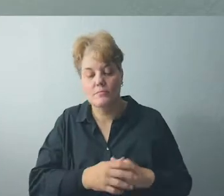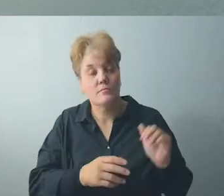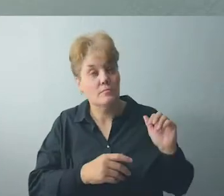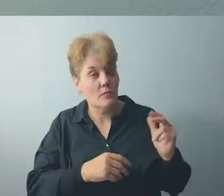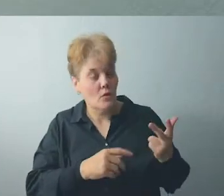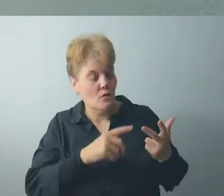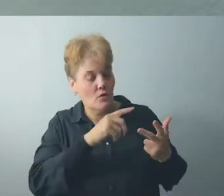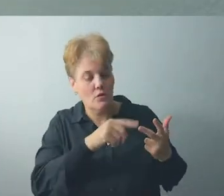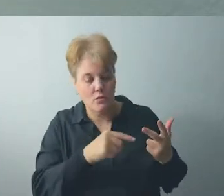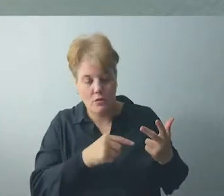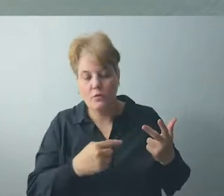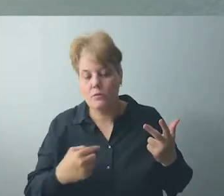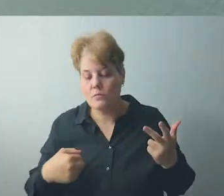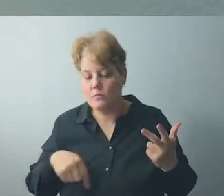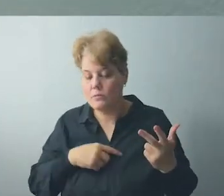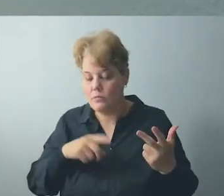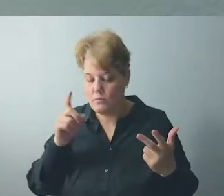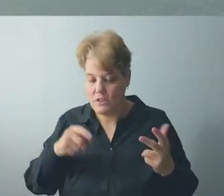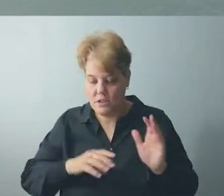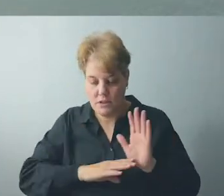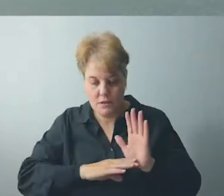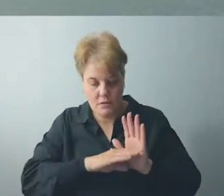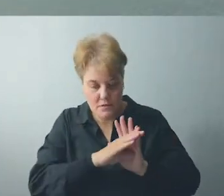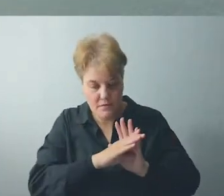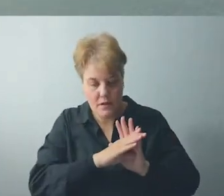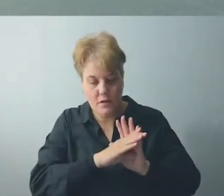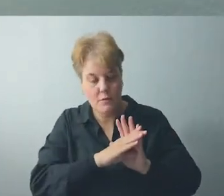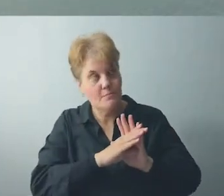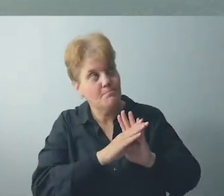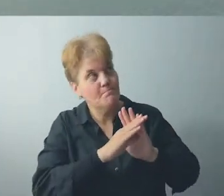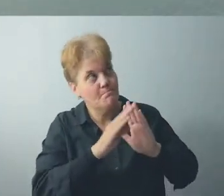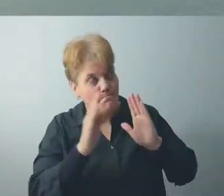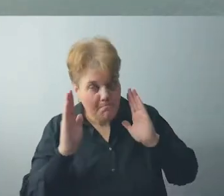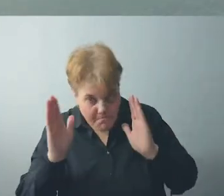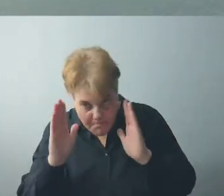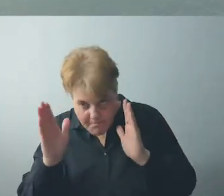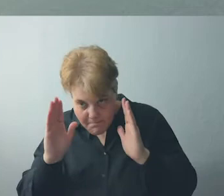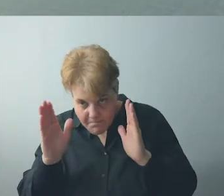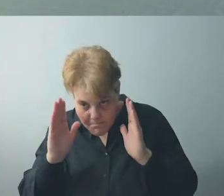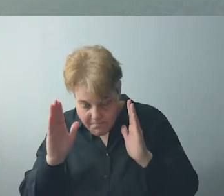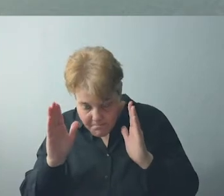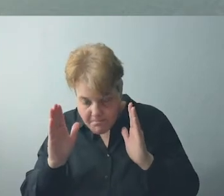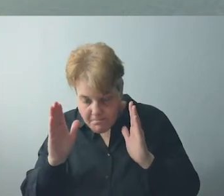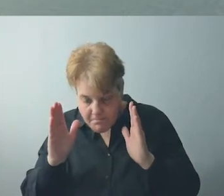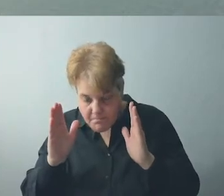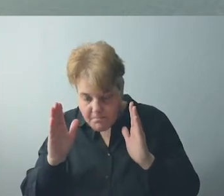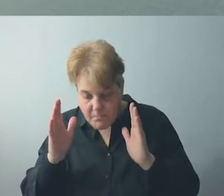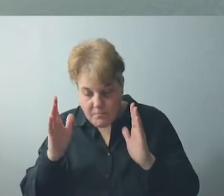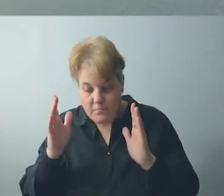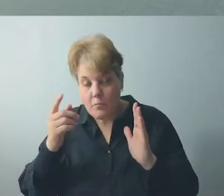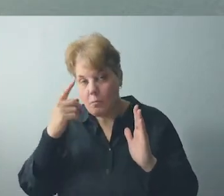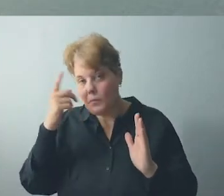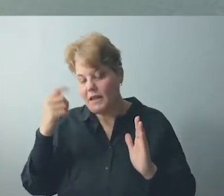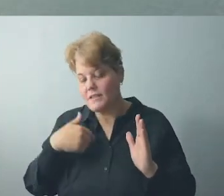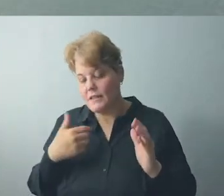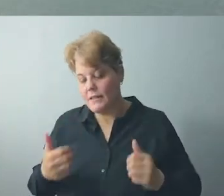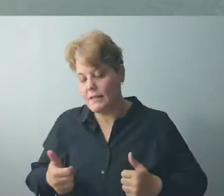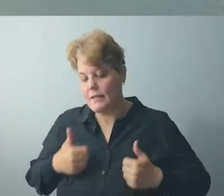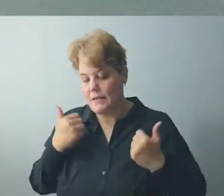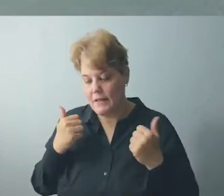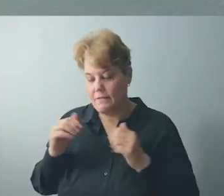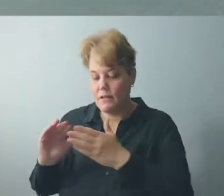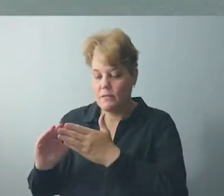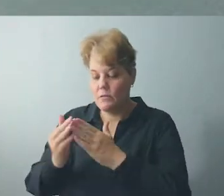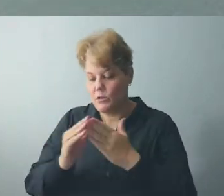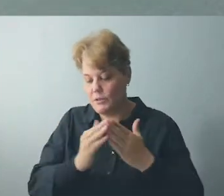the discipline of listening well because I live in a community. We were created to